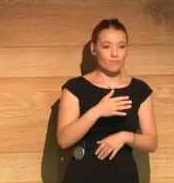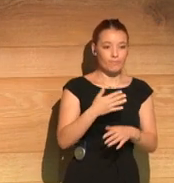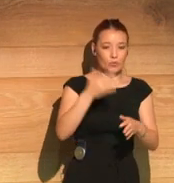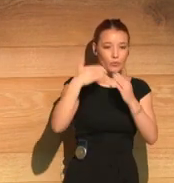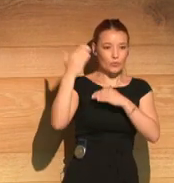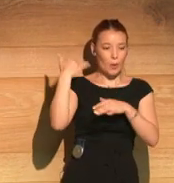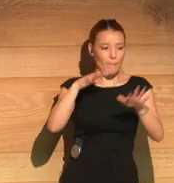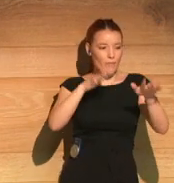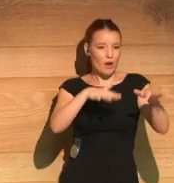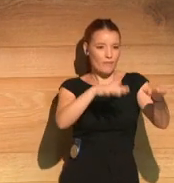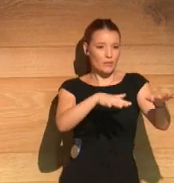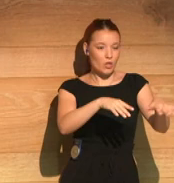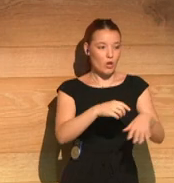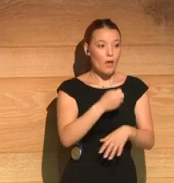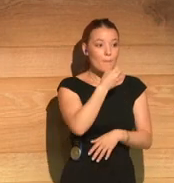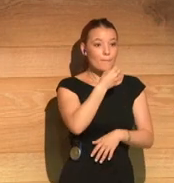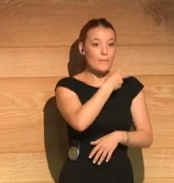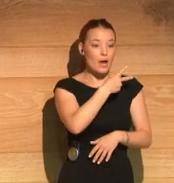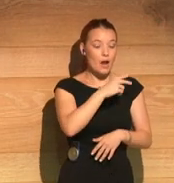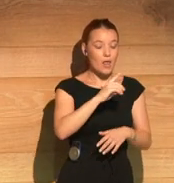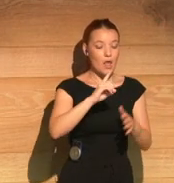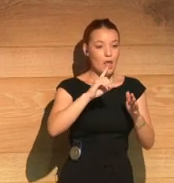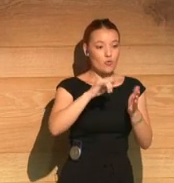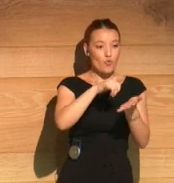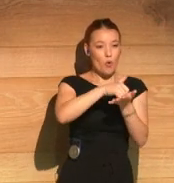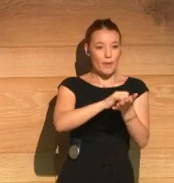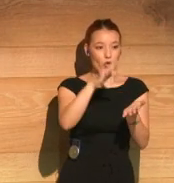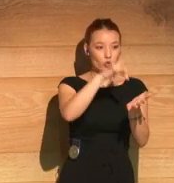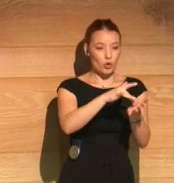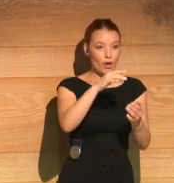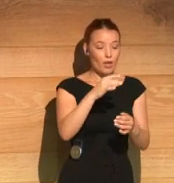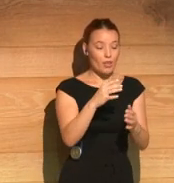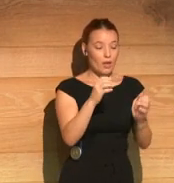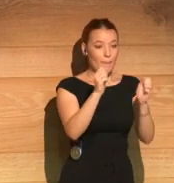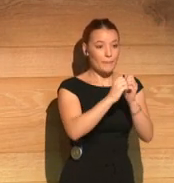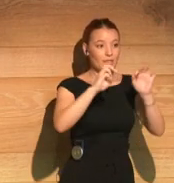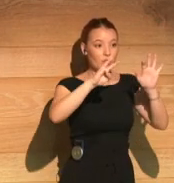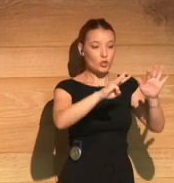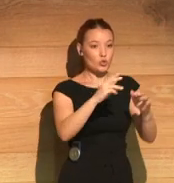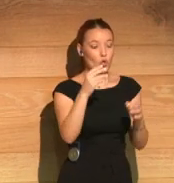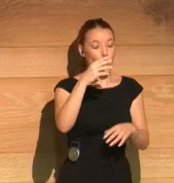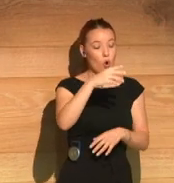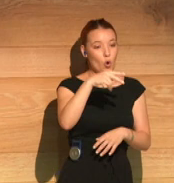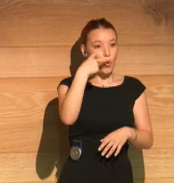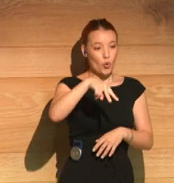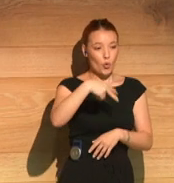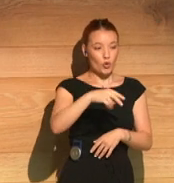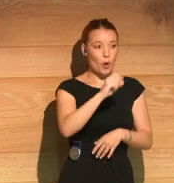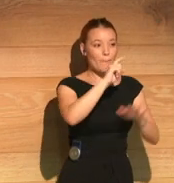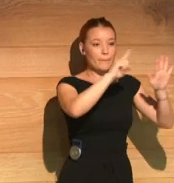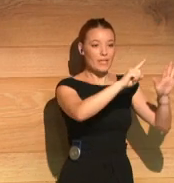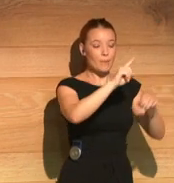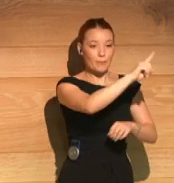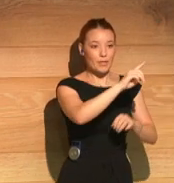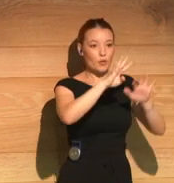This is a spontaneous, goes back to a spontaneous rebellion in 28th of June